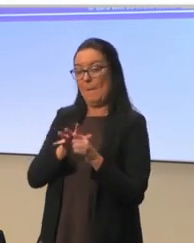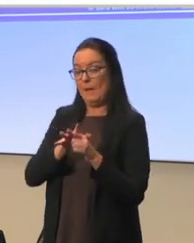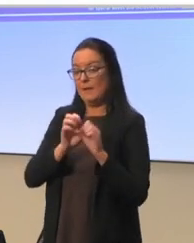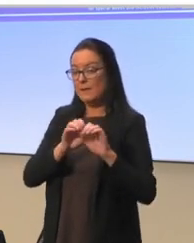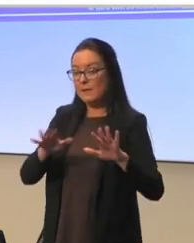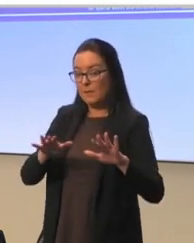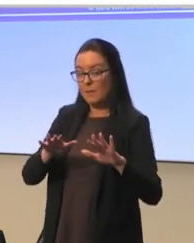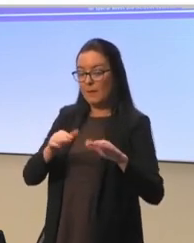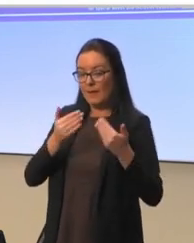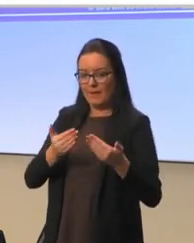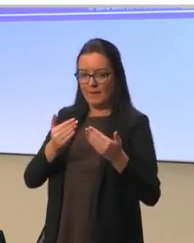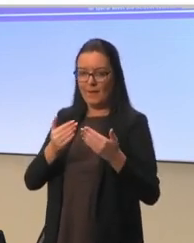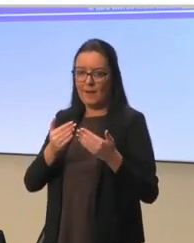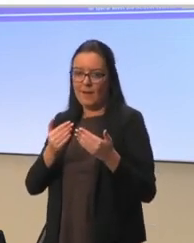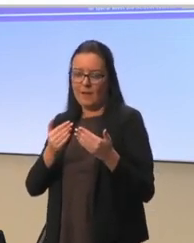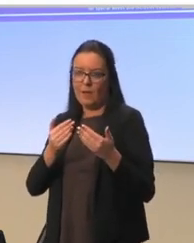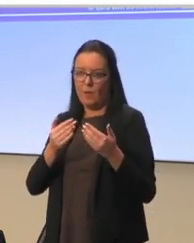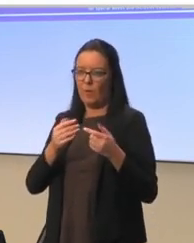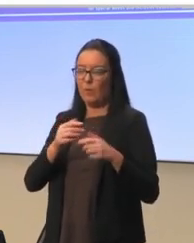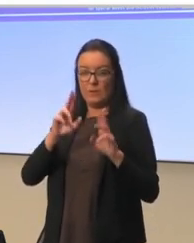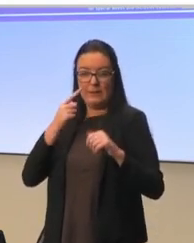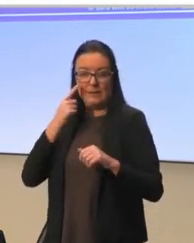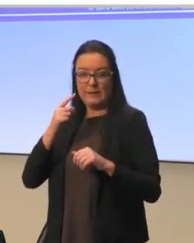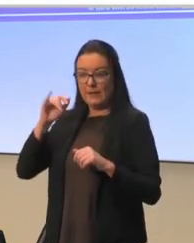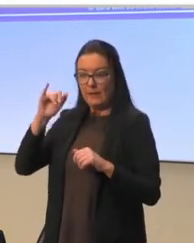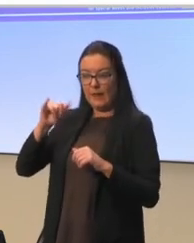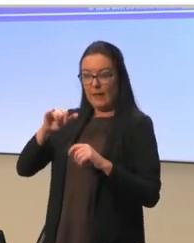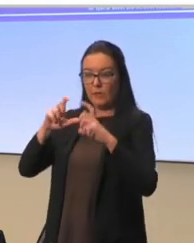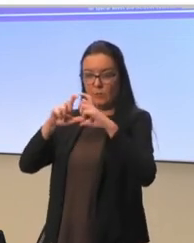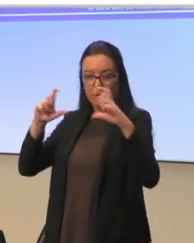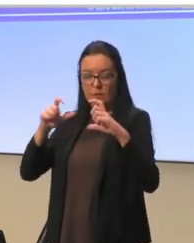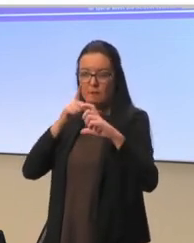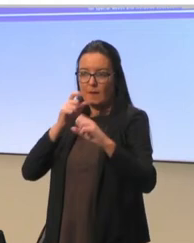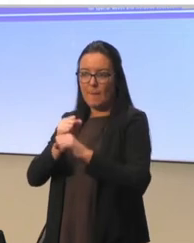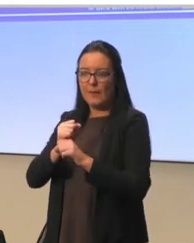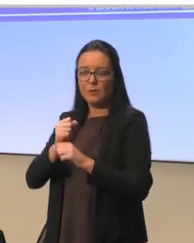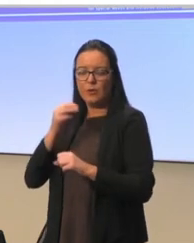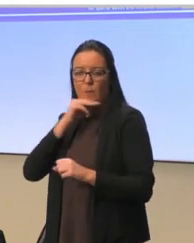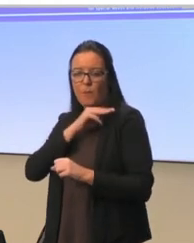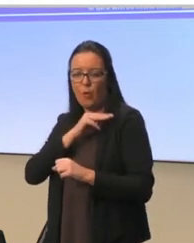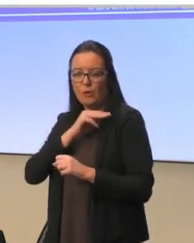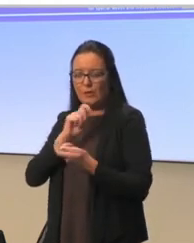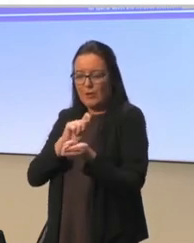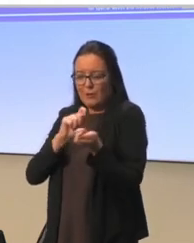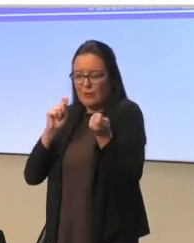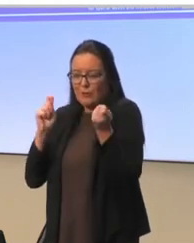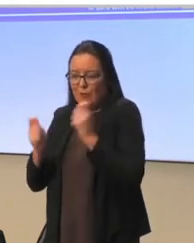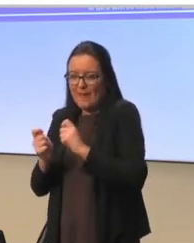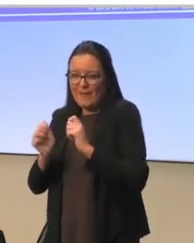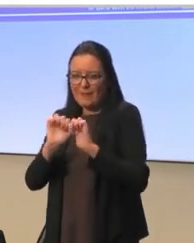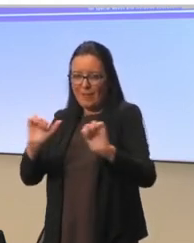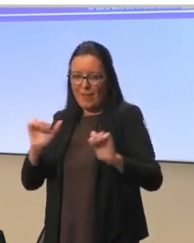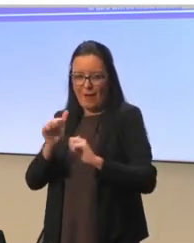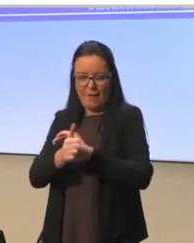filled with meaning. So, they were very often telling us about the importance to exchange experiences, to talk to colleagues,